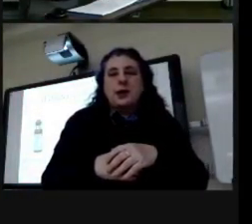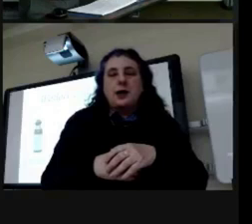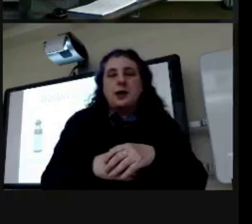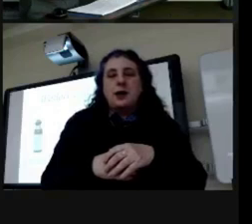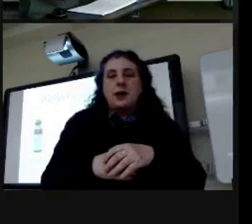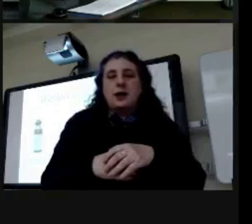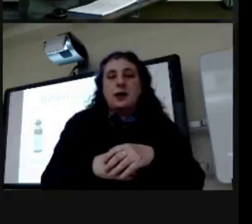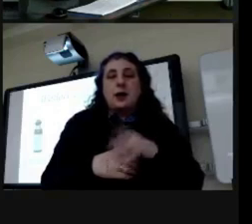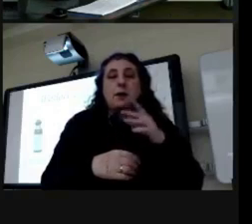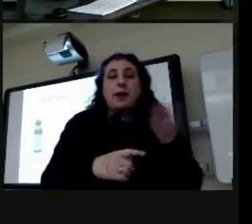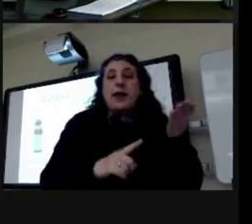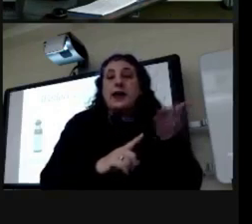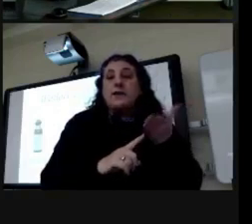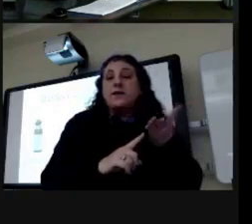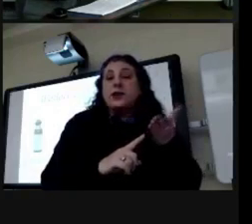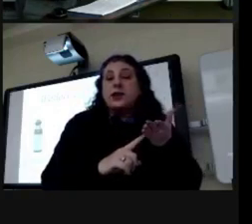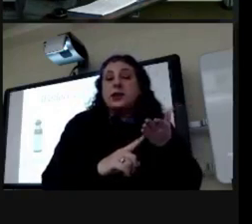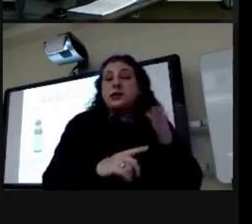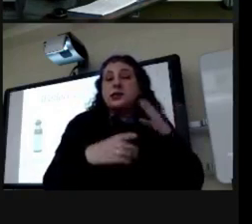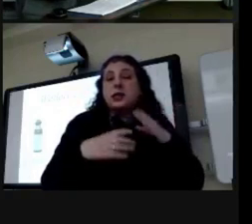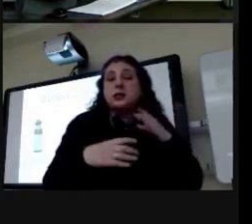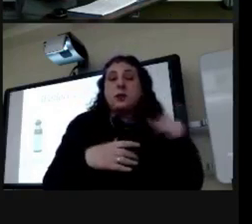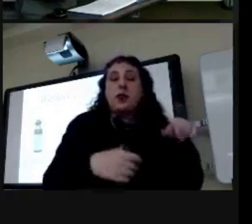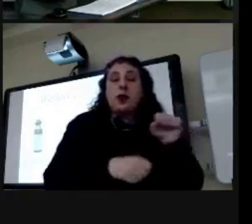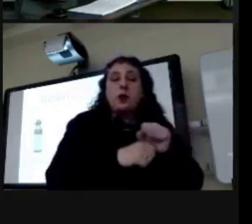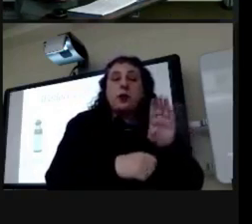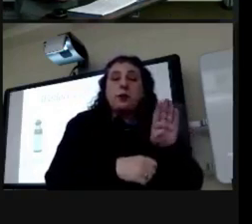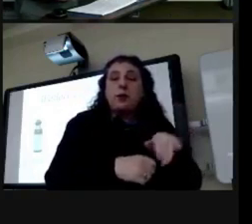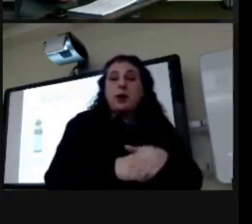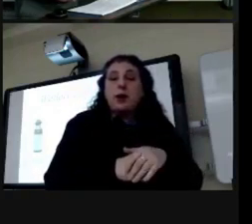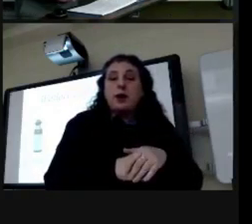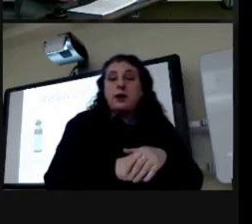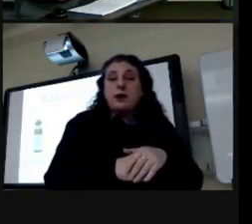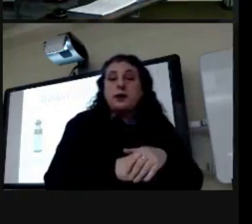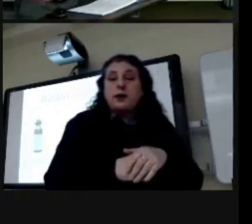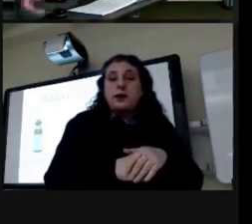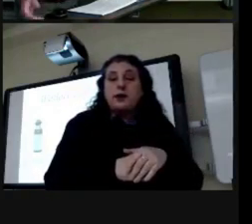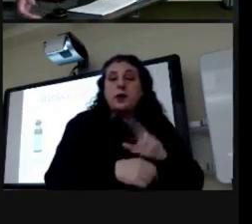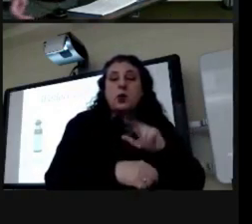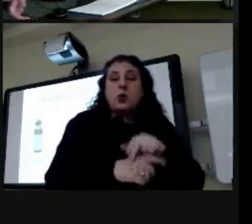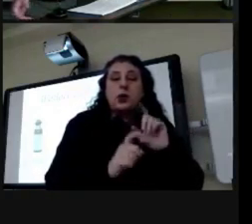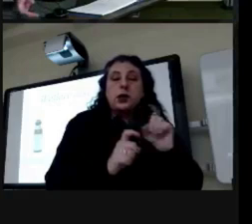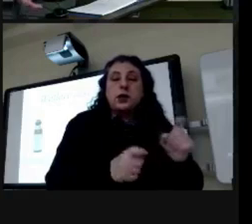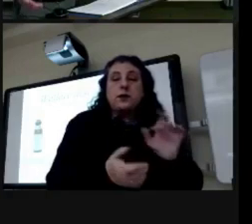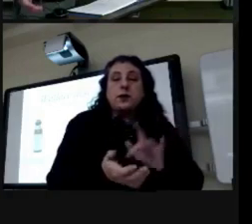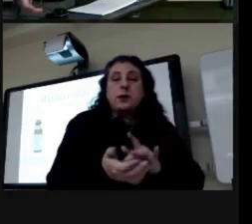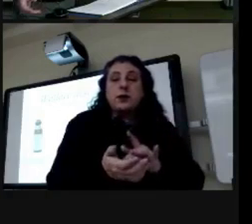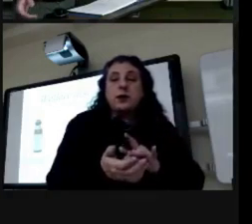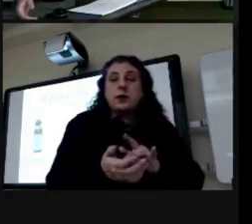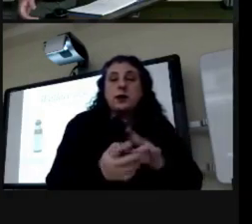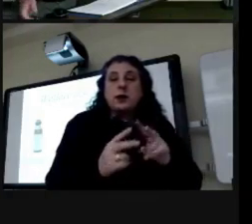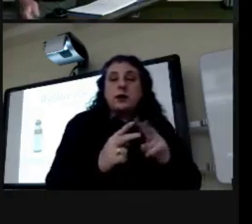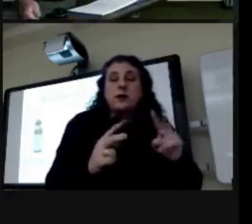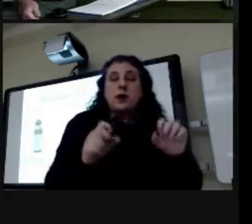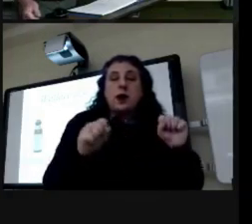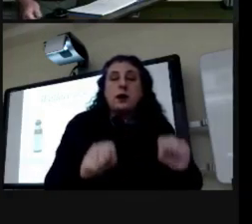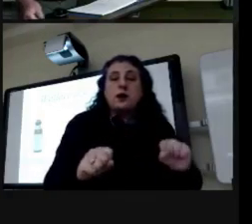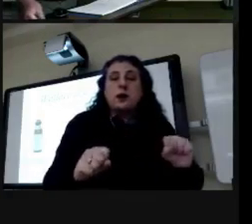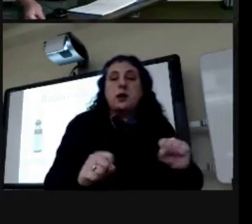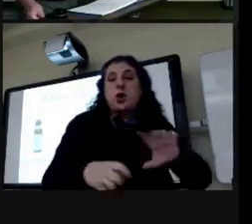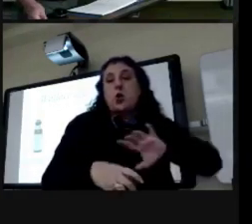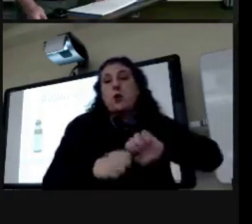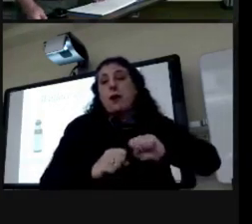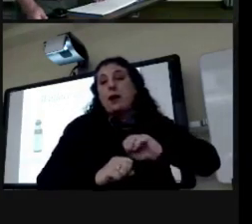they convinced customers that they worked by uh usually giving the medicine a very visible dramatic